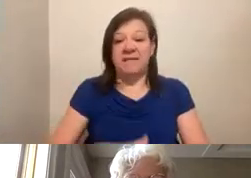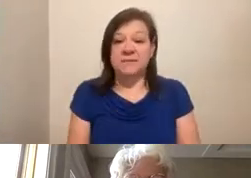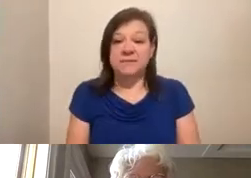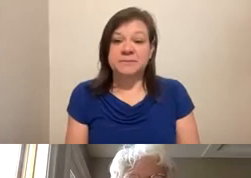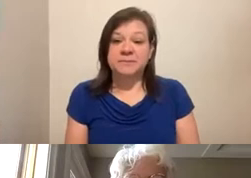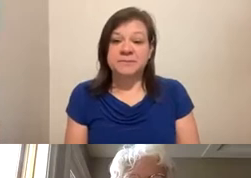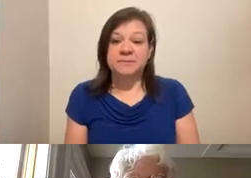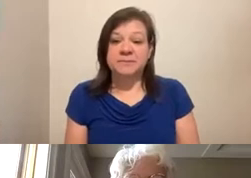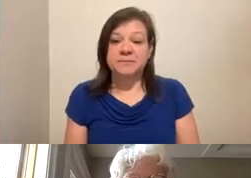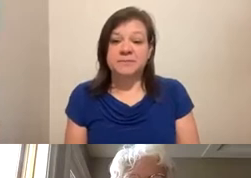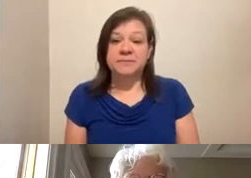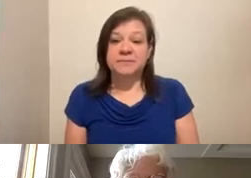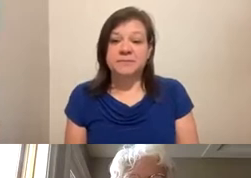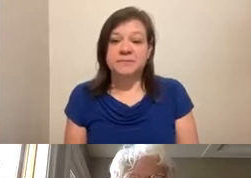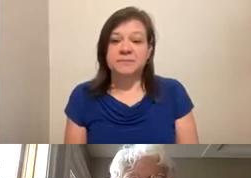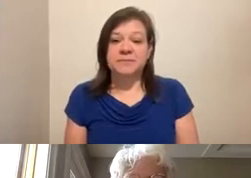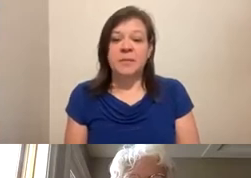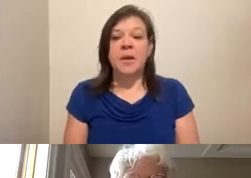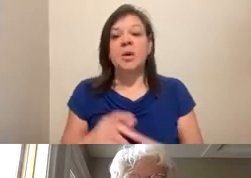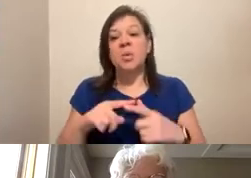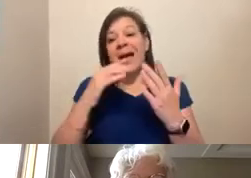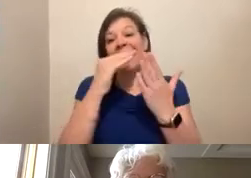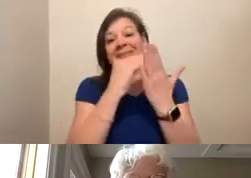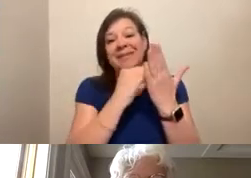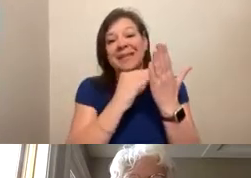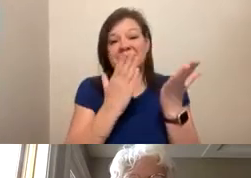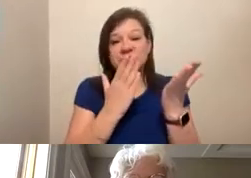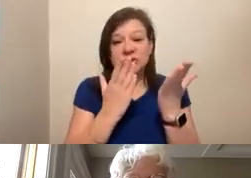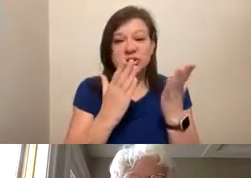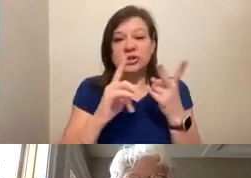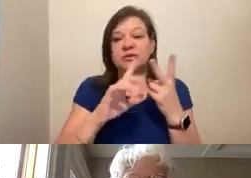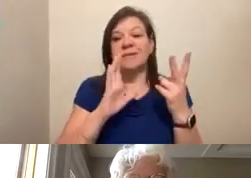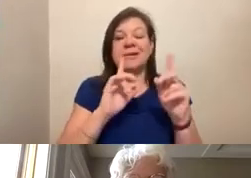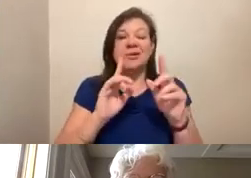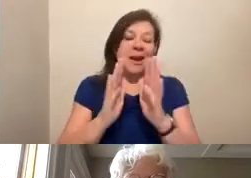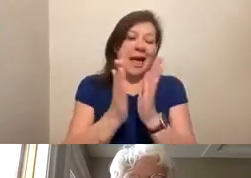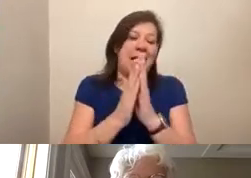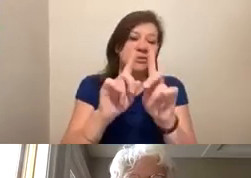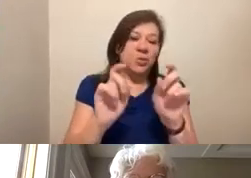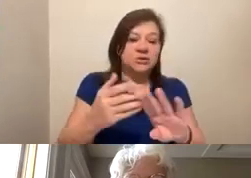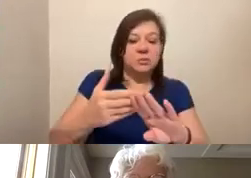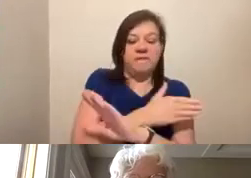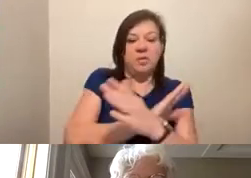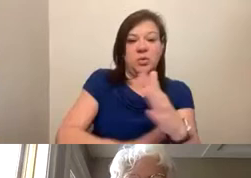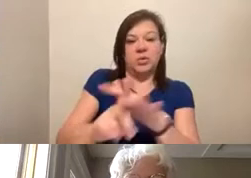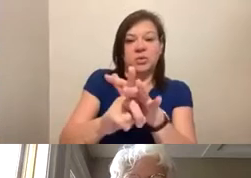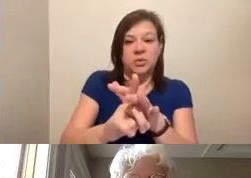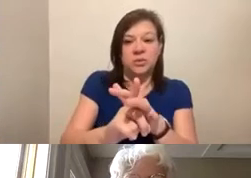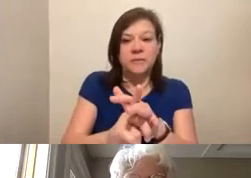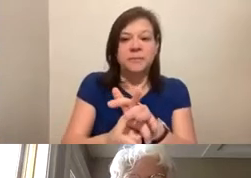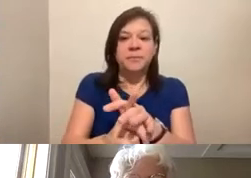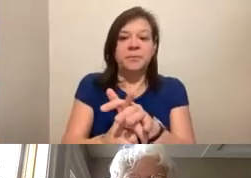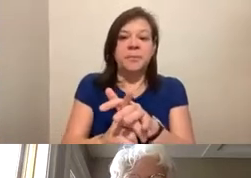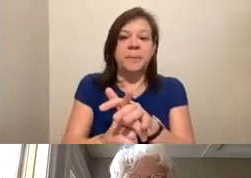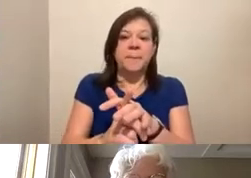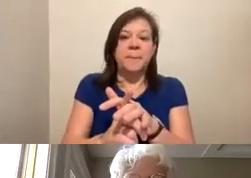you know, we have the listserv where you can ask questions even before you come. So if you are, you